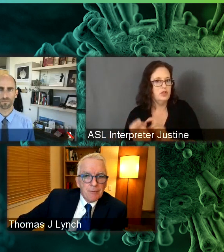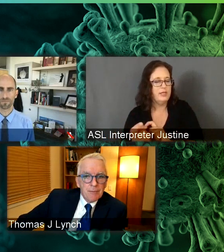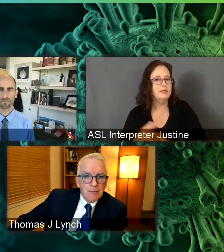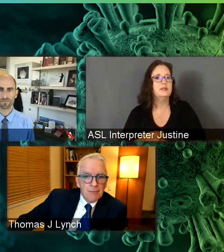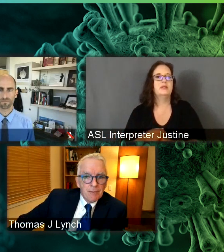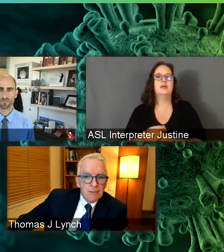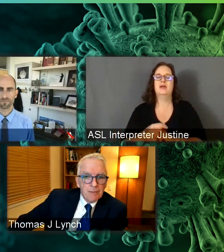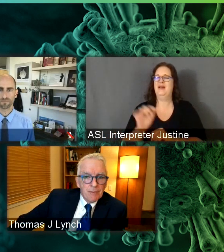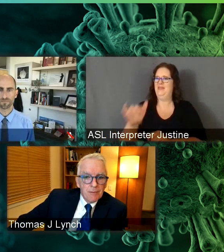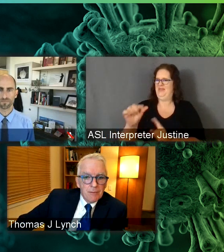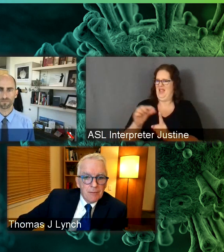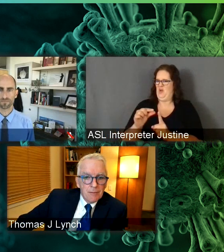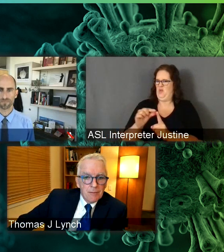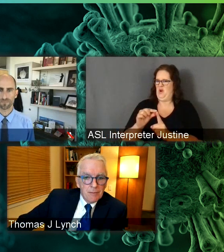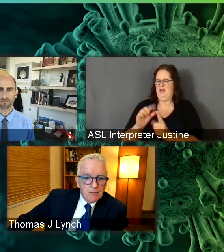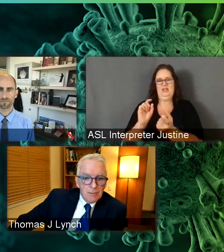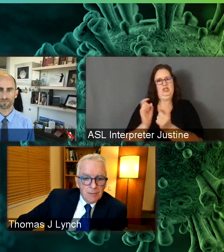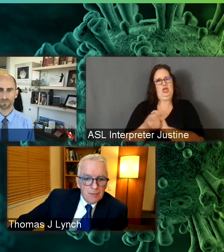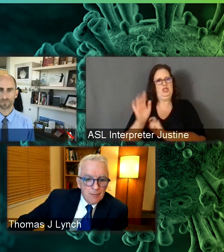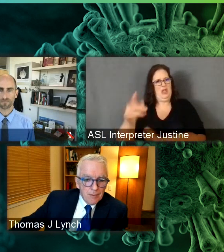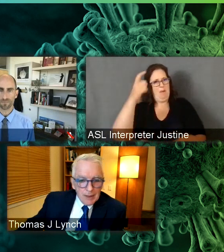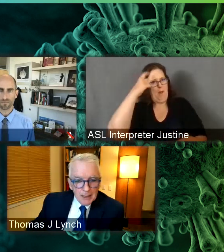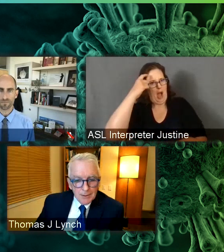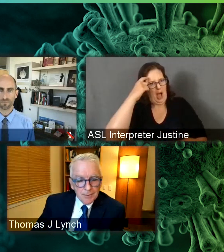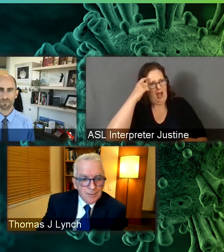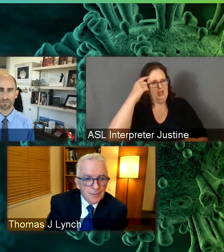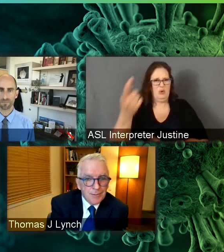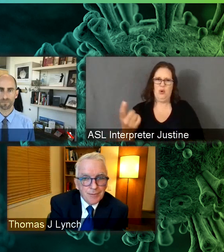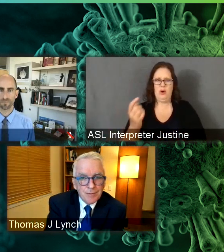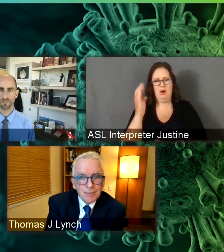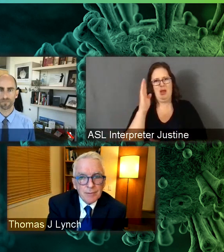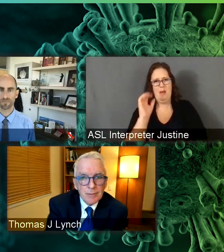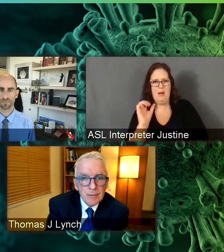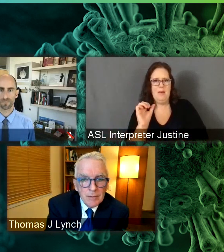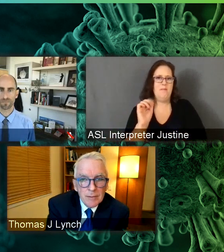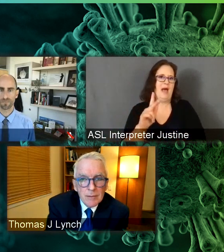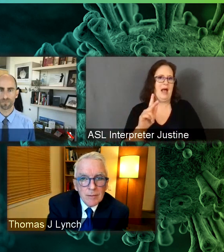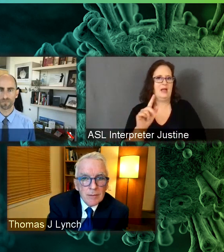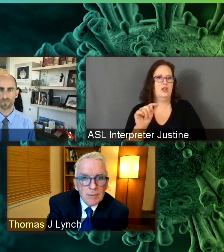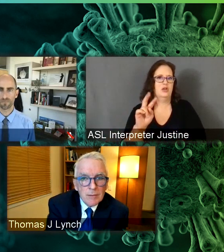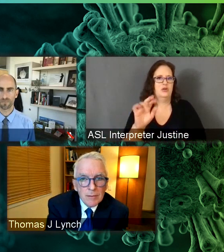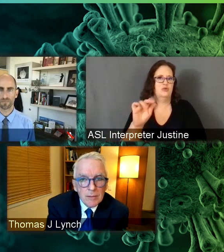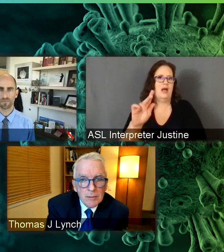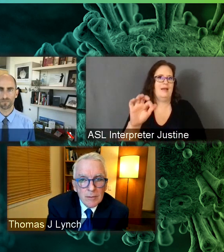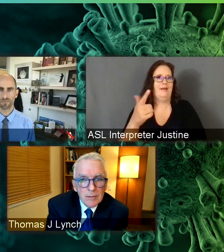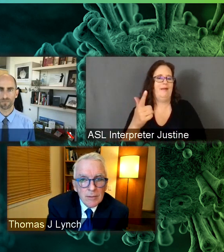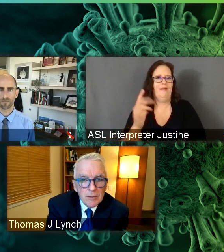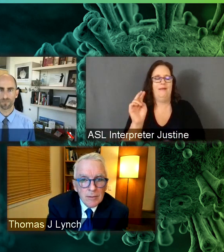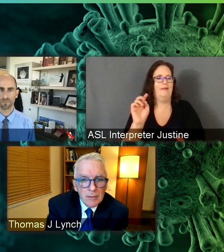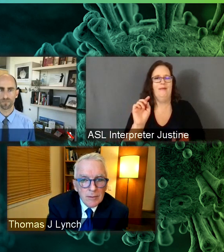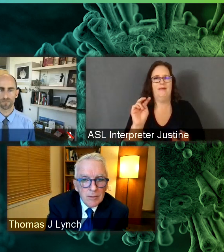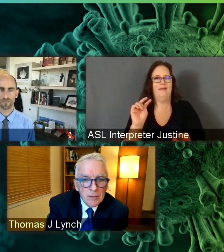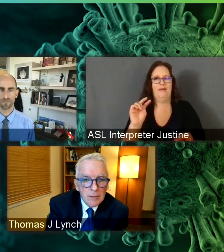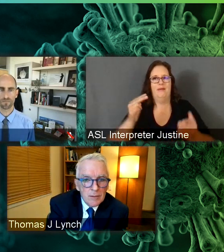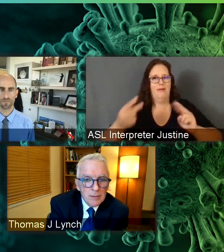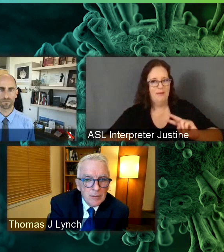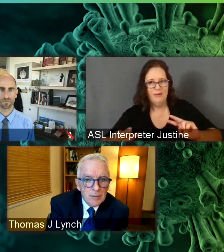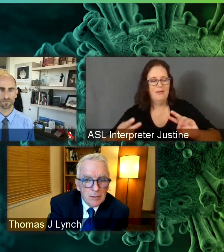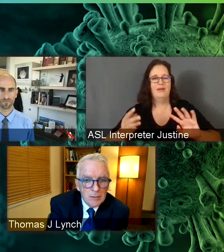using that word of like changing their minds or sort of backtracking is challenging, I think, for sure. That being said,